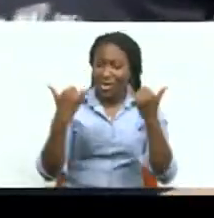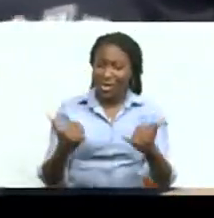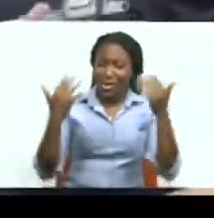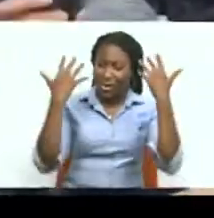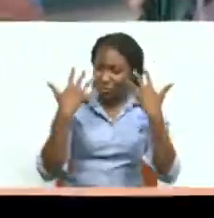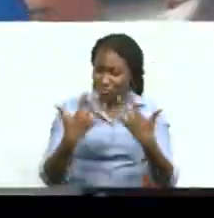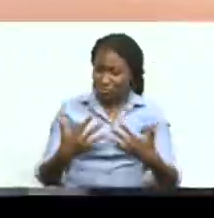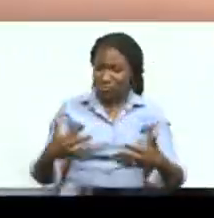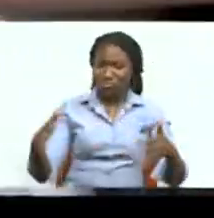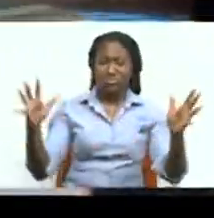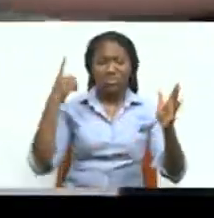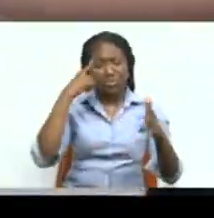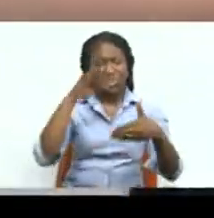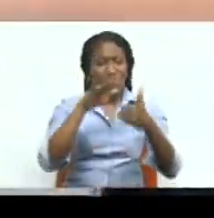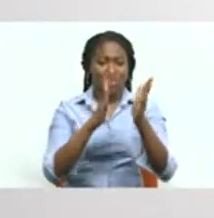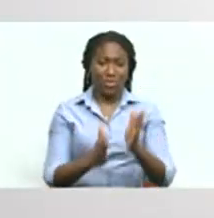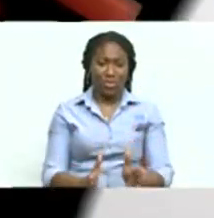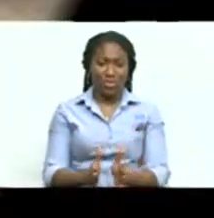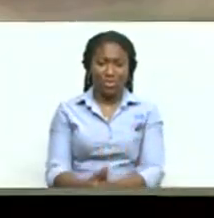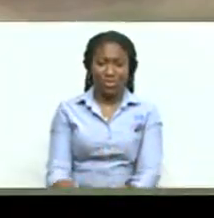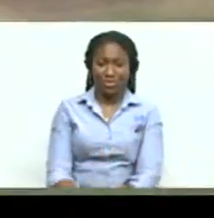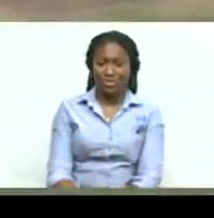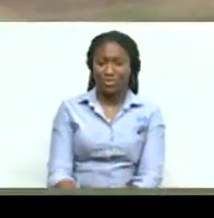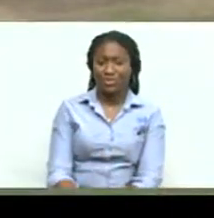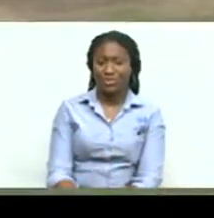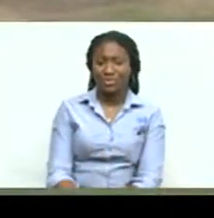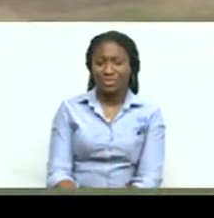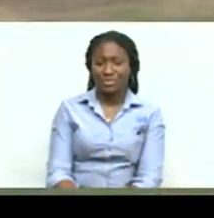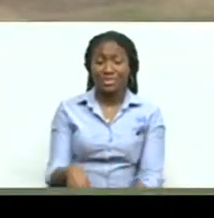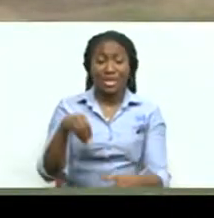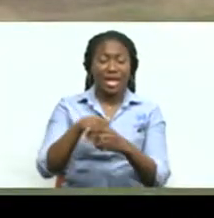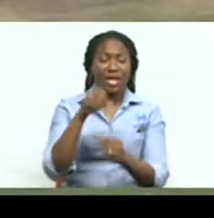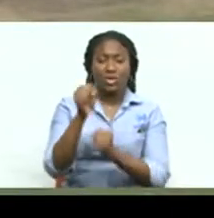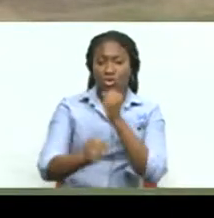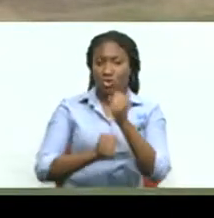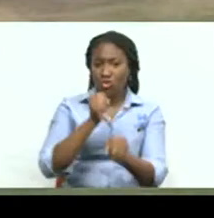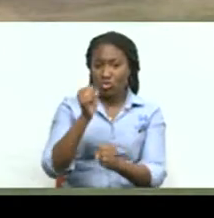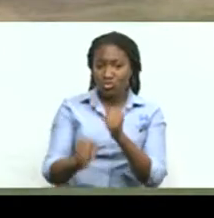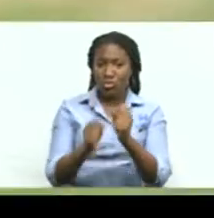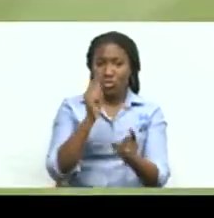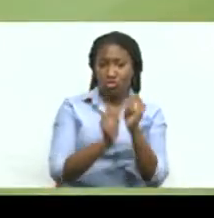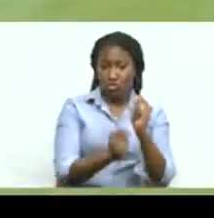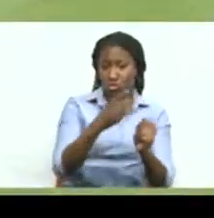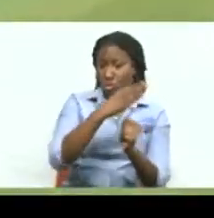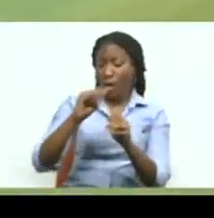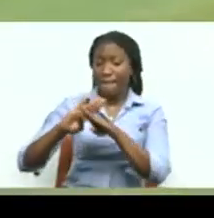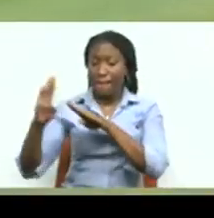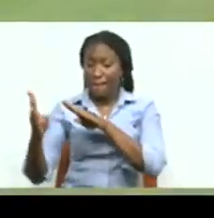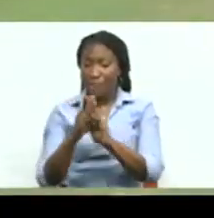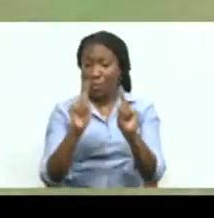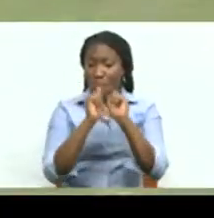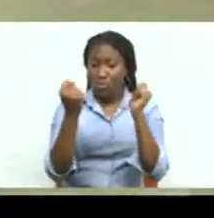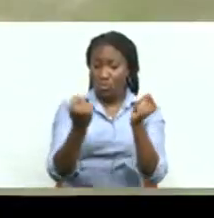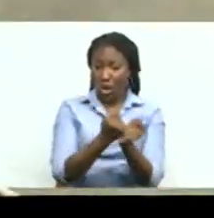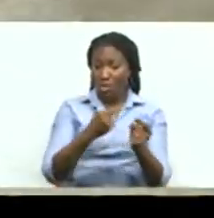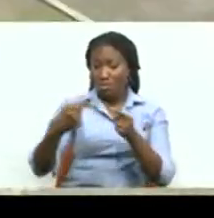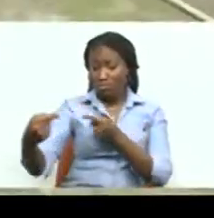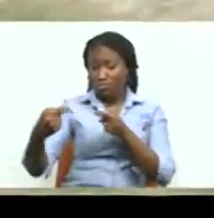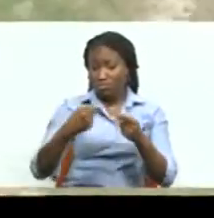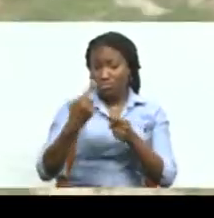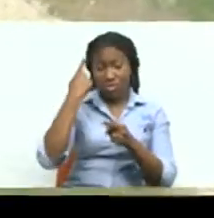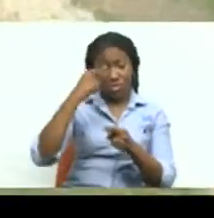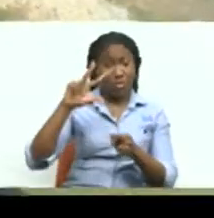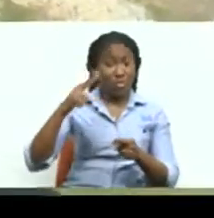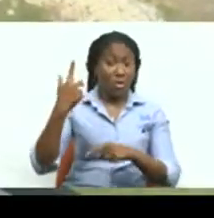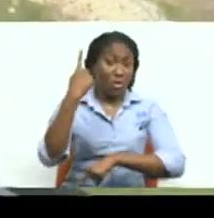to memory for the nation's students. Coming up in sport, Red Force and Barbados Pride evenly poised moving into